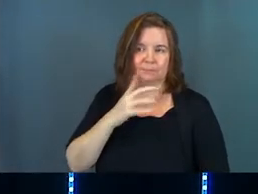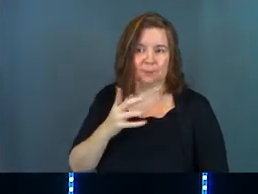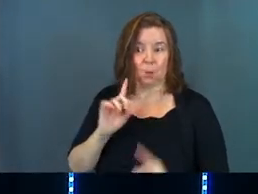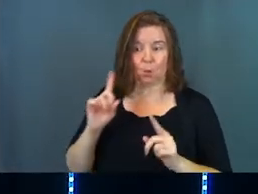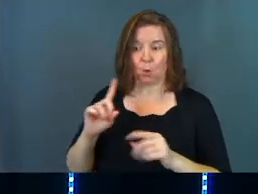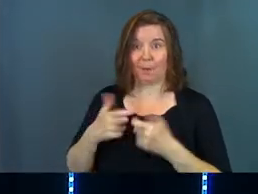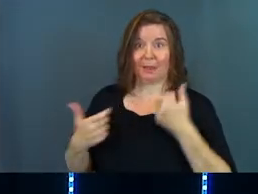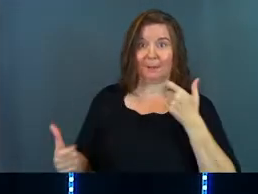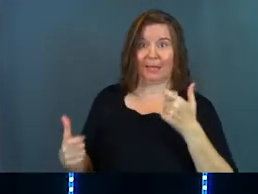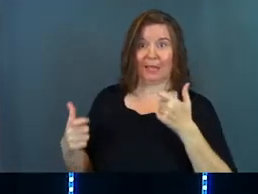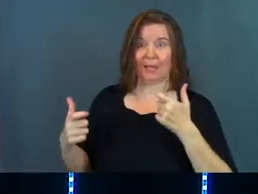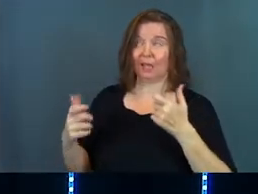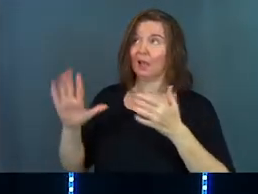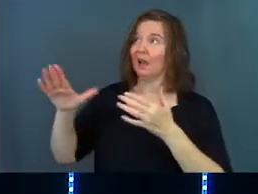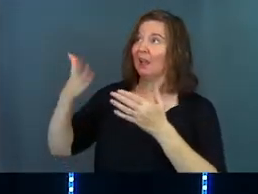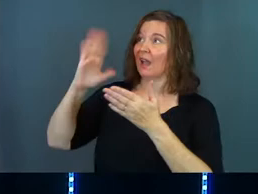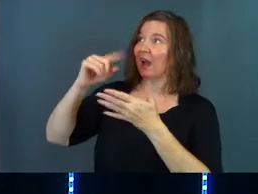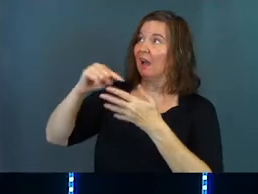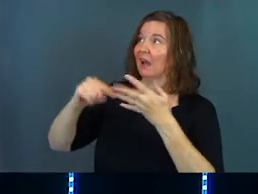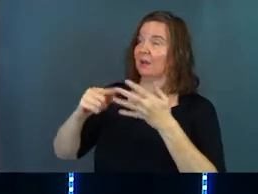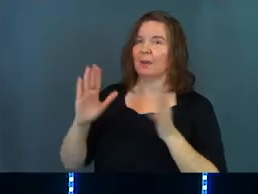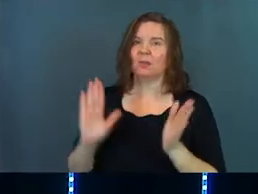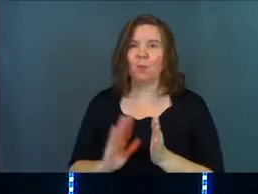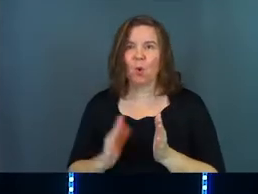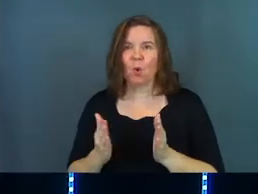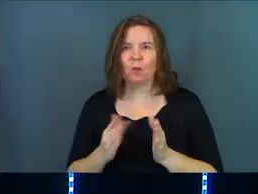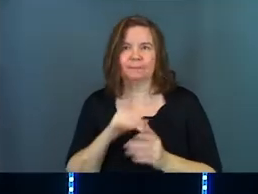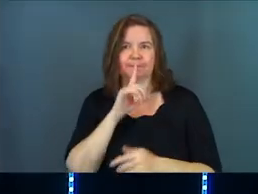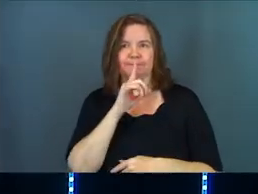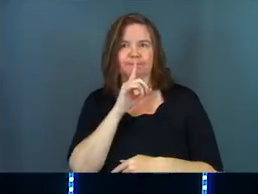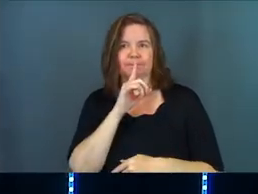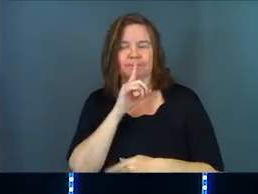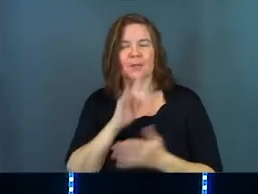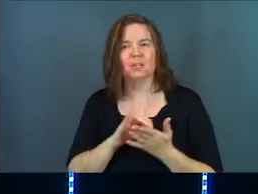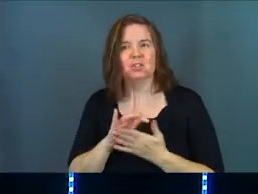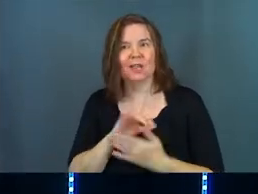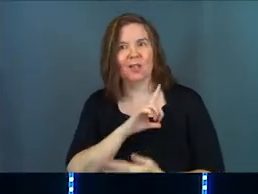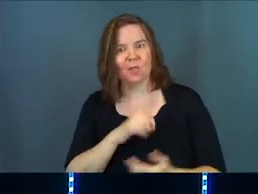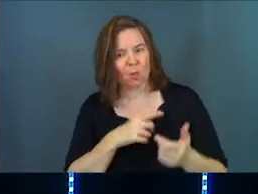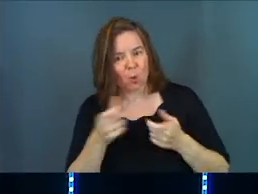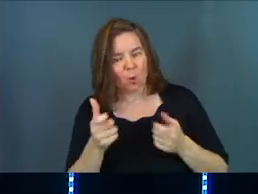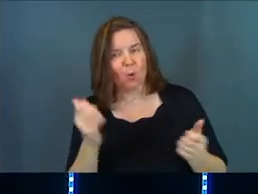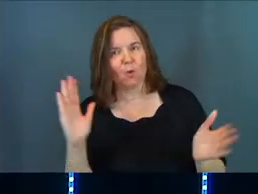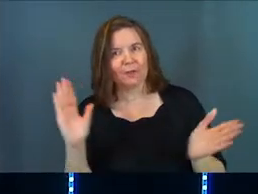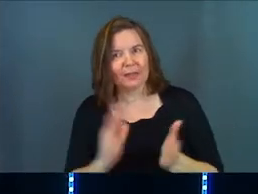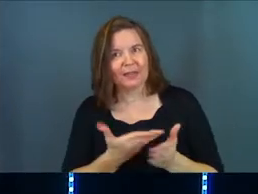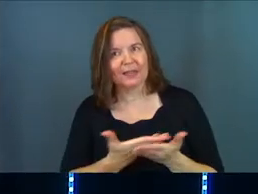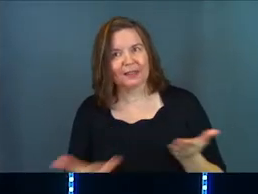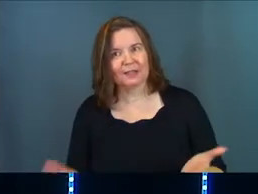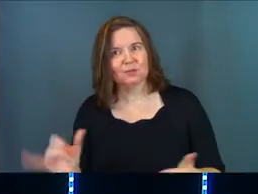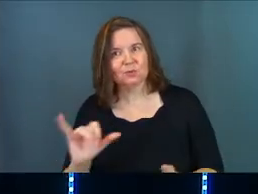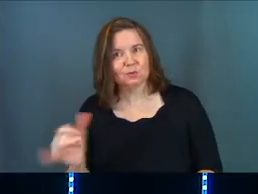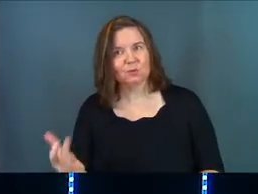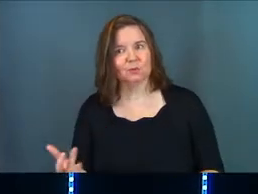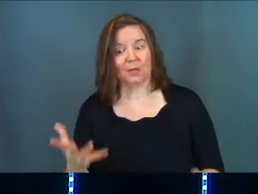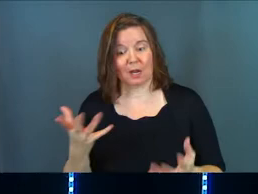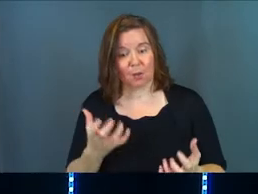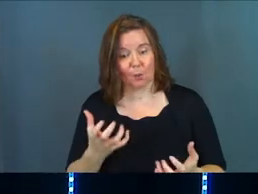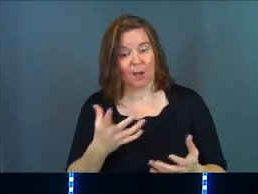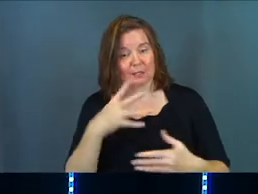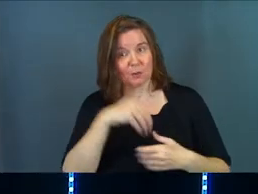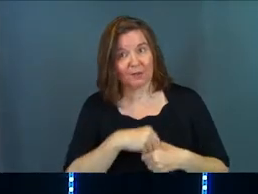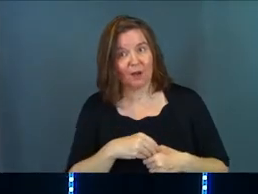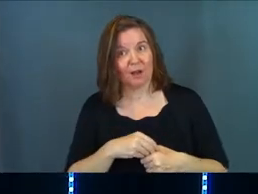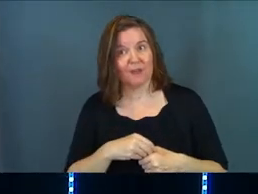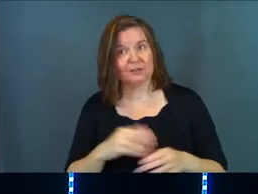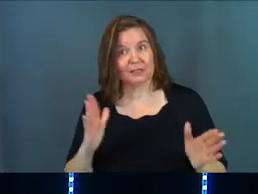We'll go about the big things, but we won't go about the little things. And Jesus is Lord over the little things. And he wants to